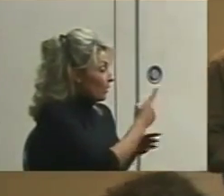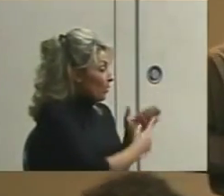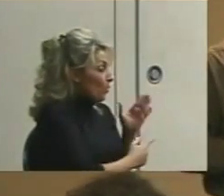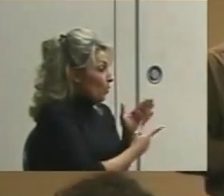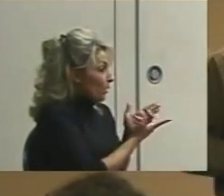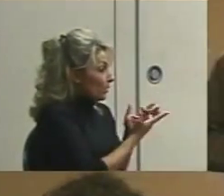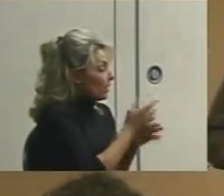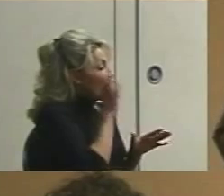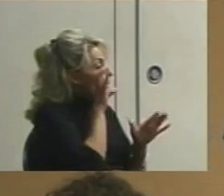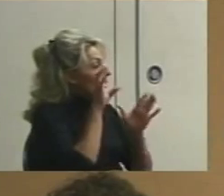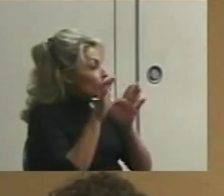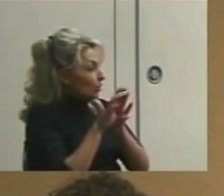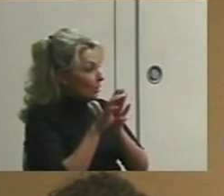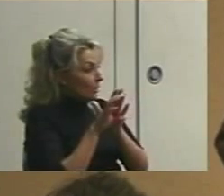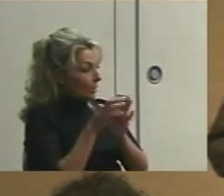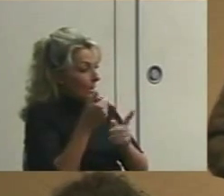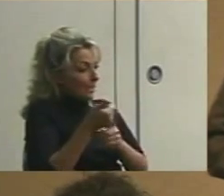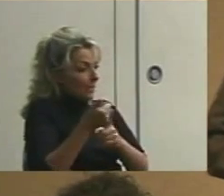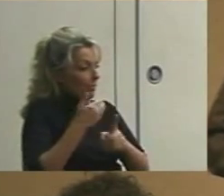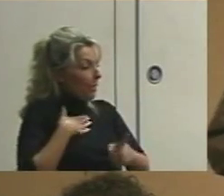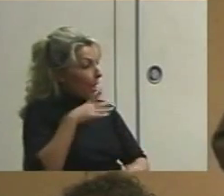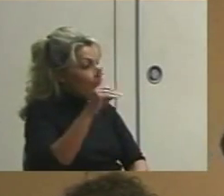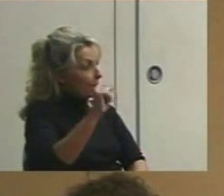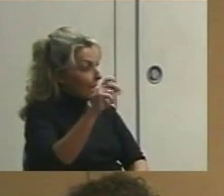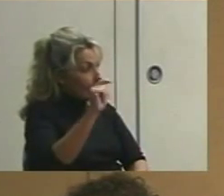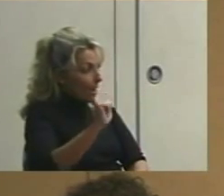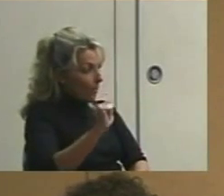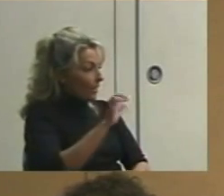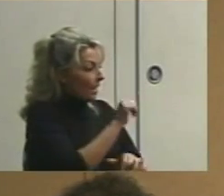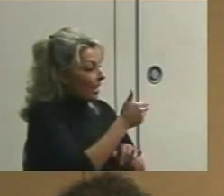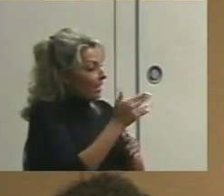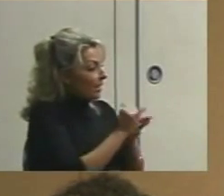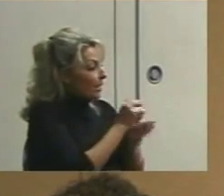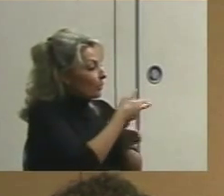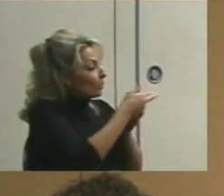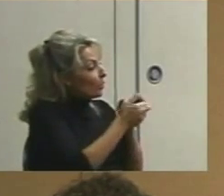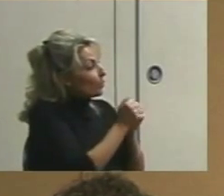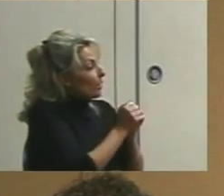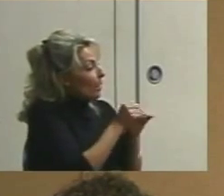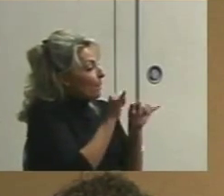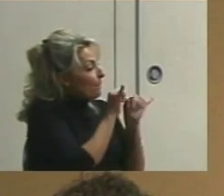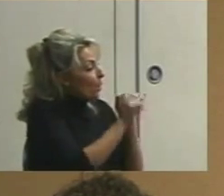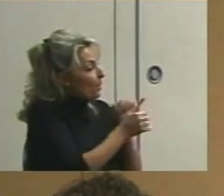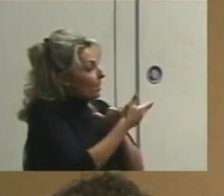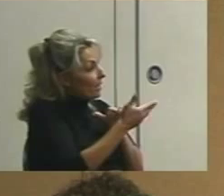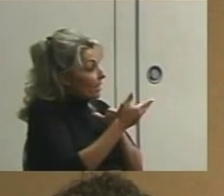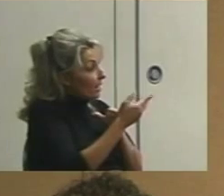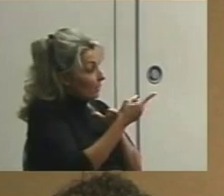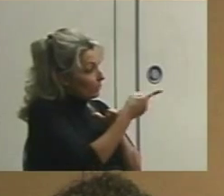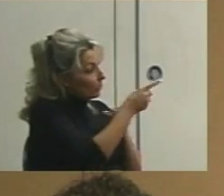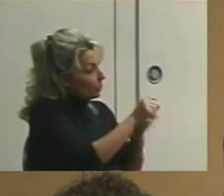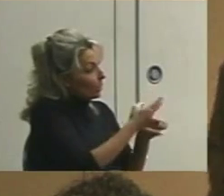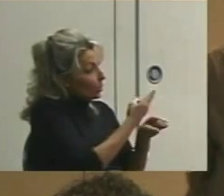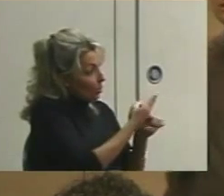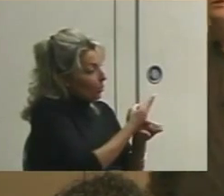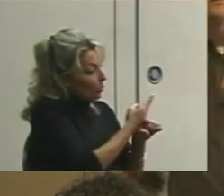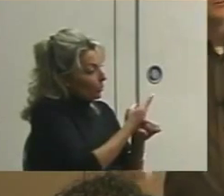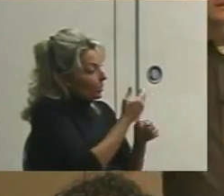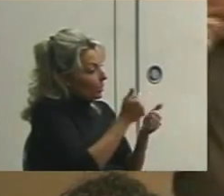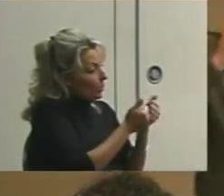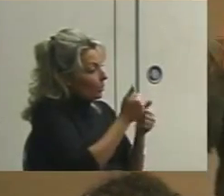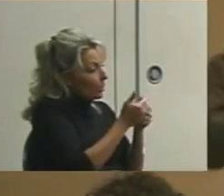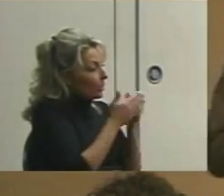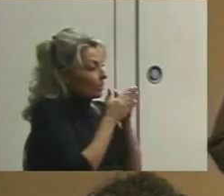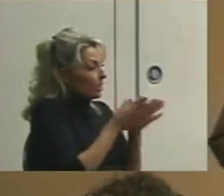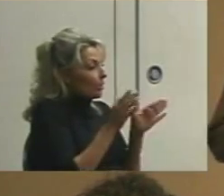The picture is my data. So anything that results in a permanent thing you can use, which is generally